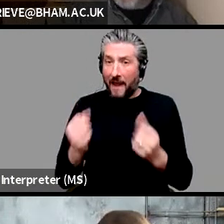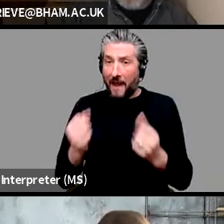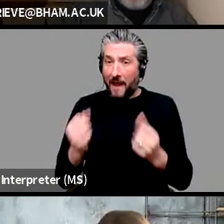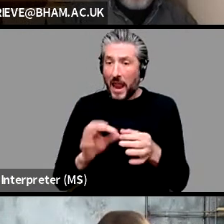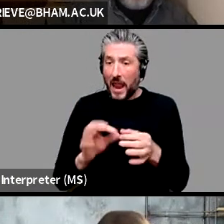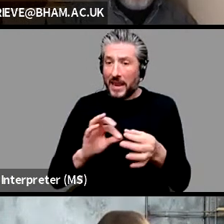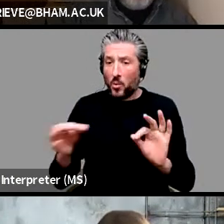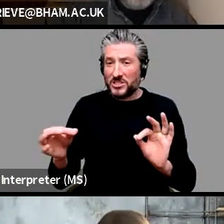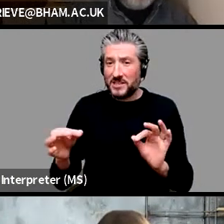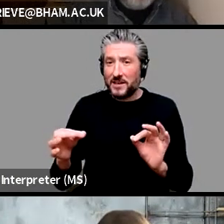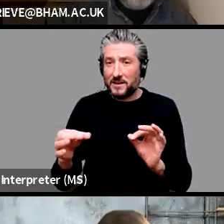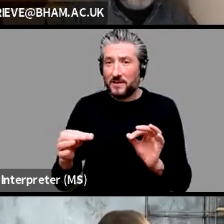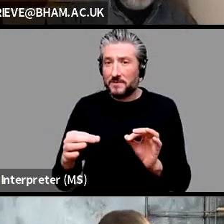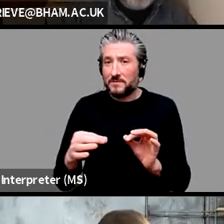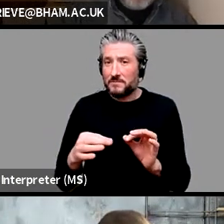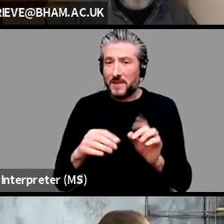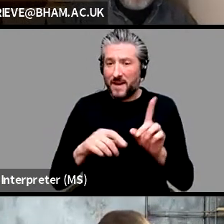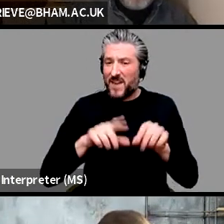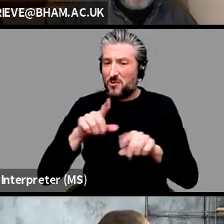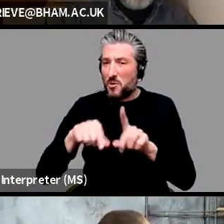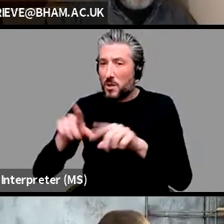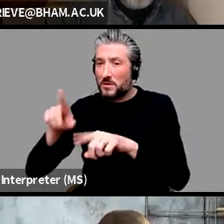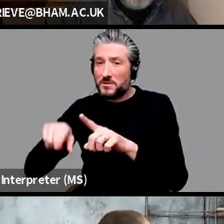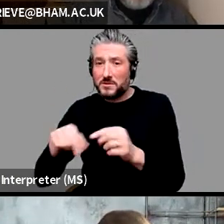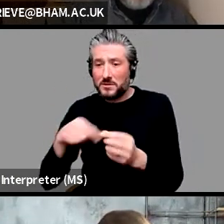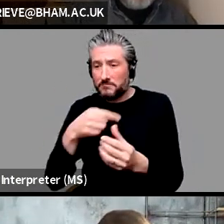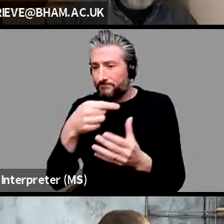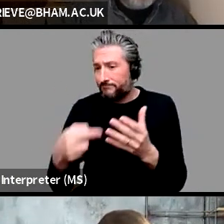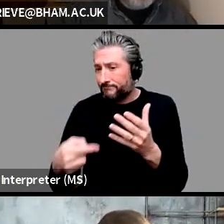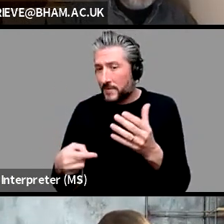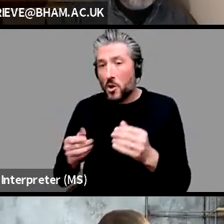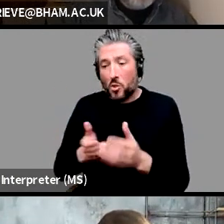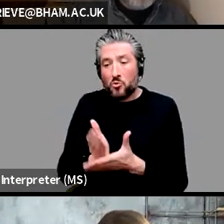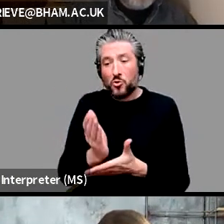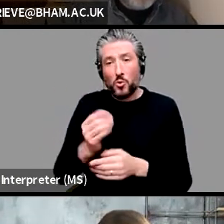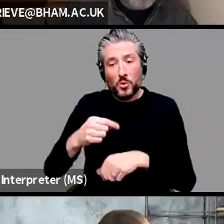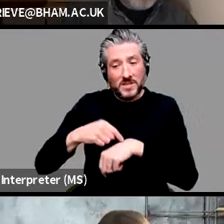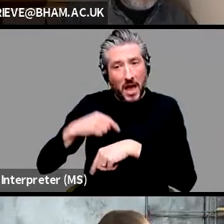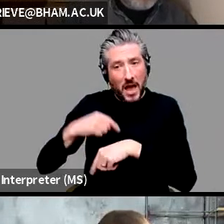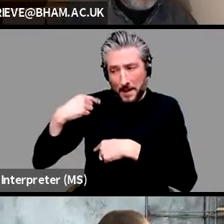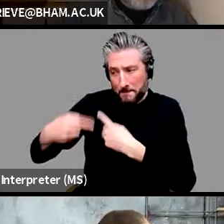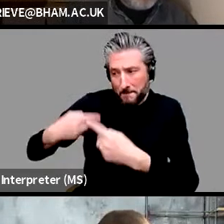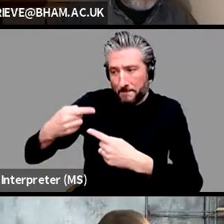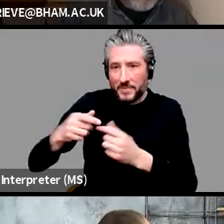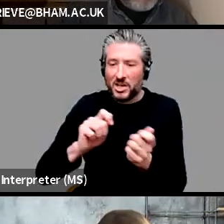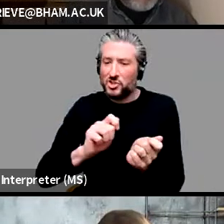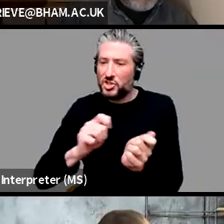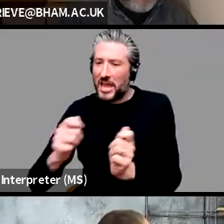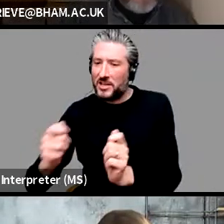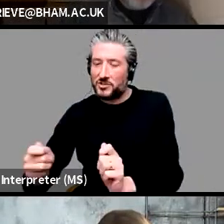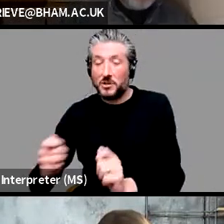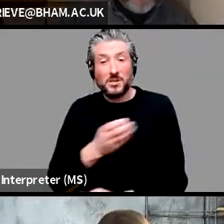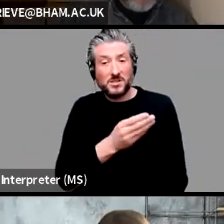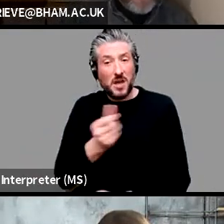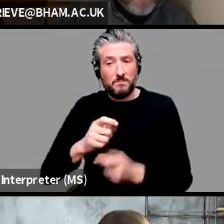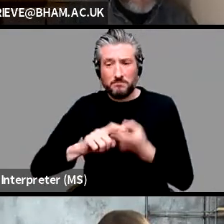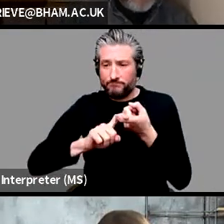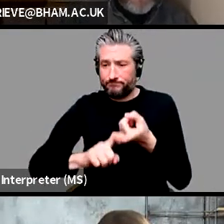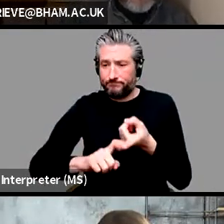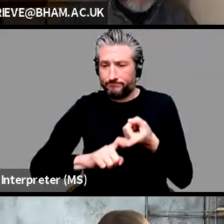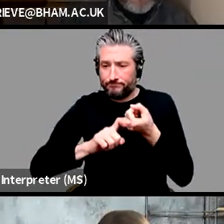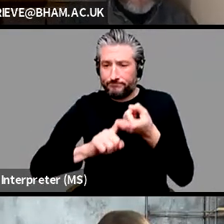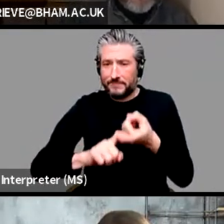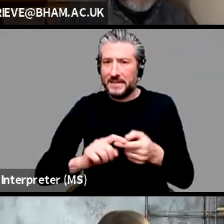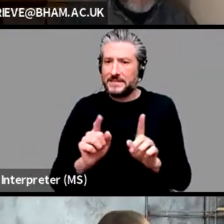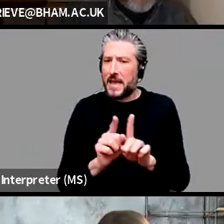that are changing across apparent time and across measured time, but there are other things that just stay stable. And they just kind